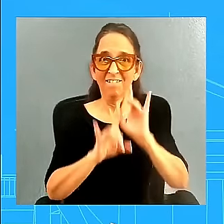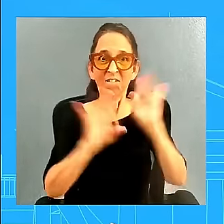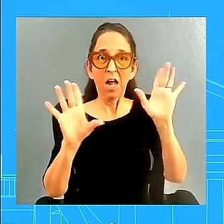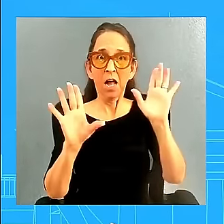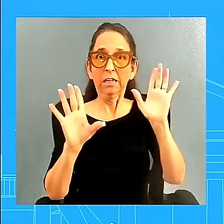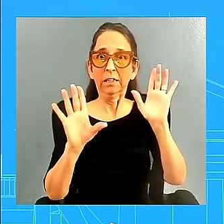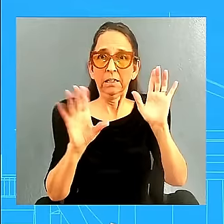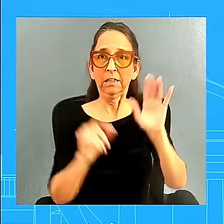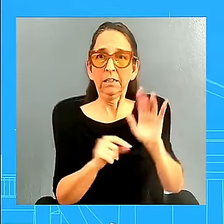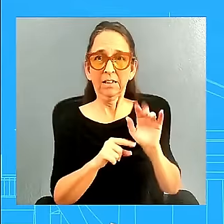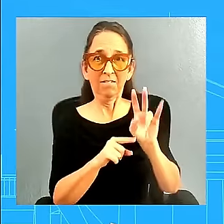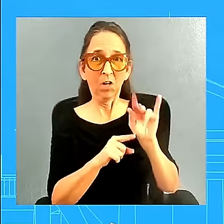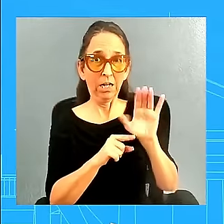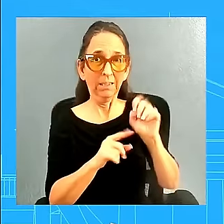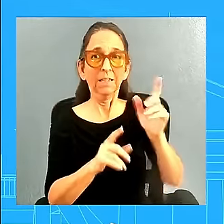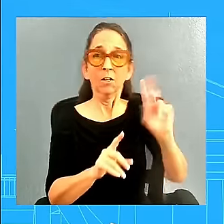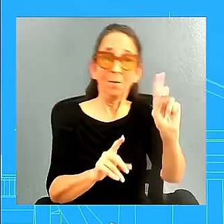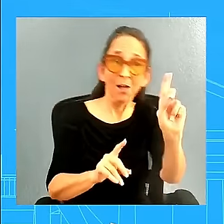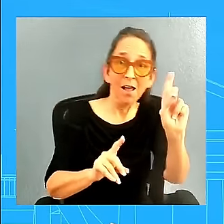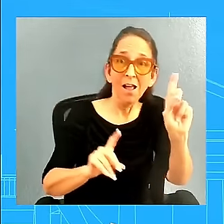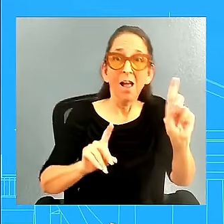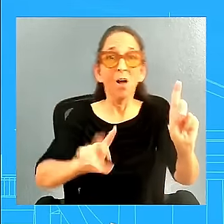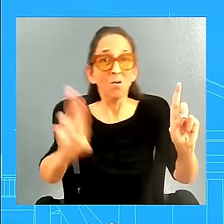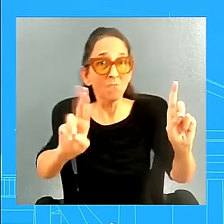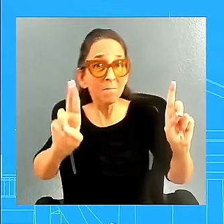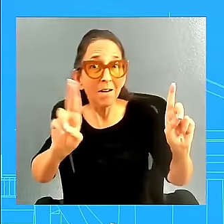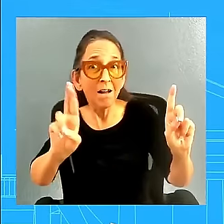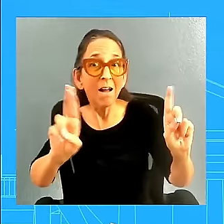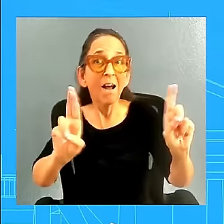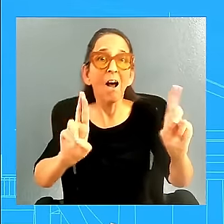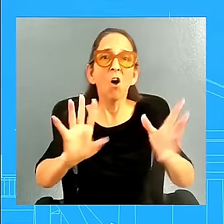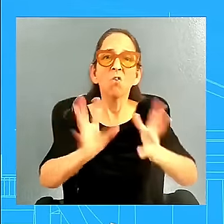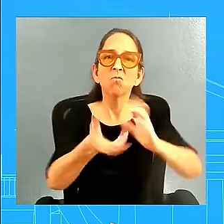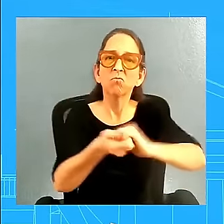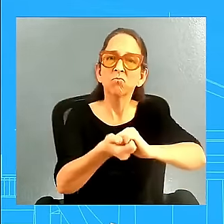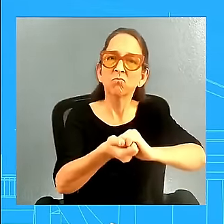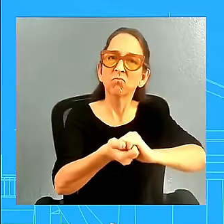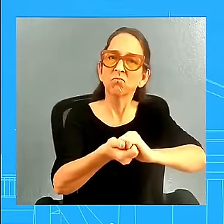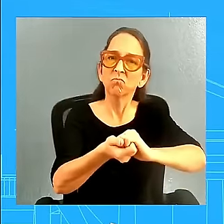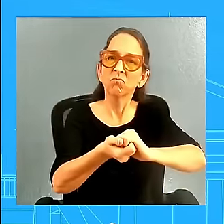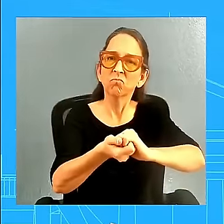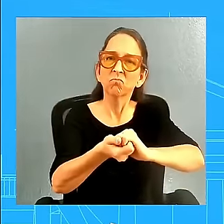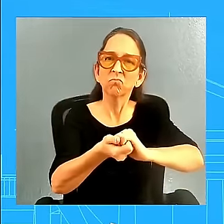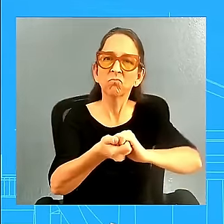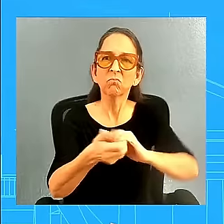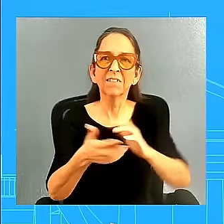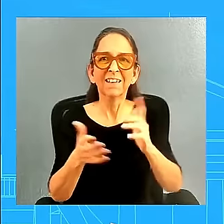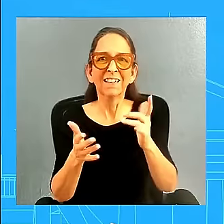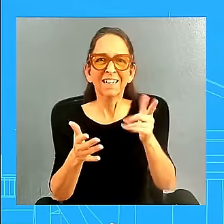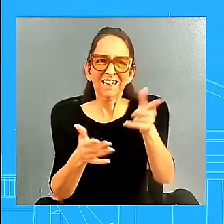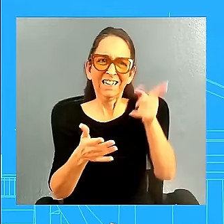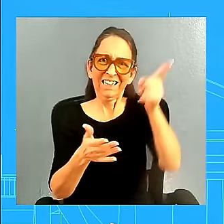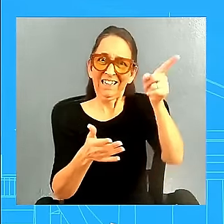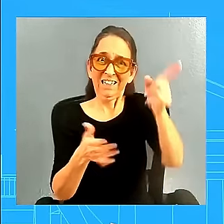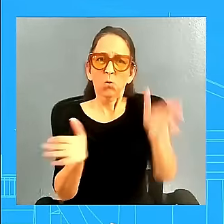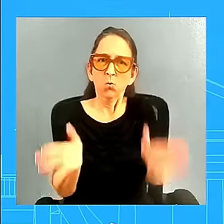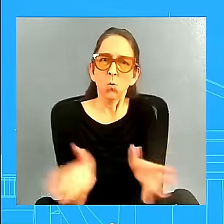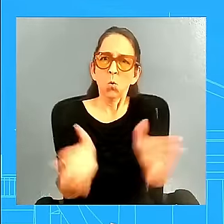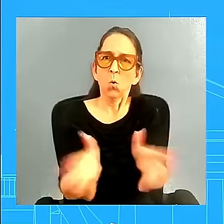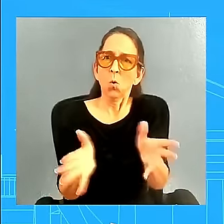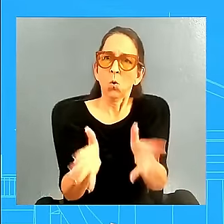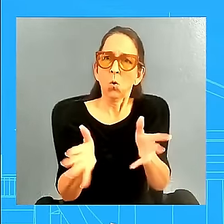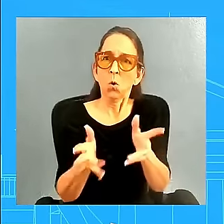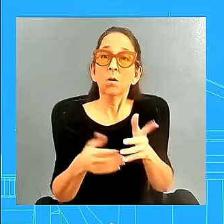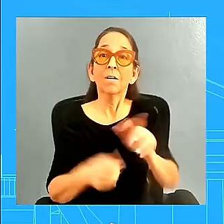that put our economy in a downturn. And this president has been able to empower, empowering the economy. And